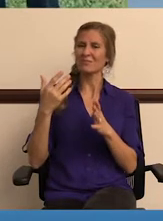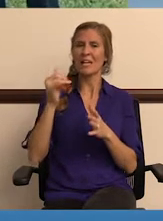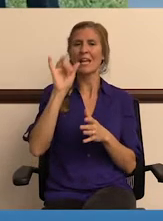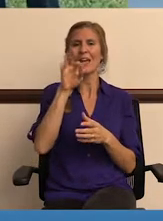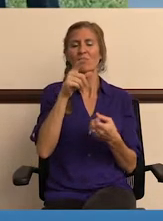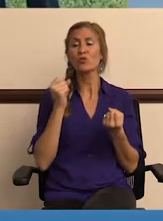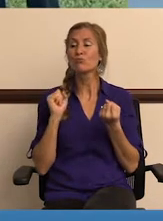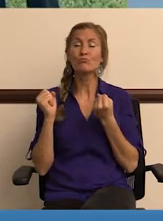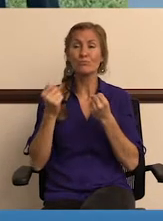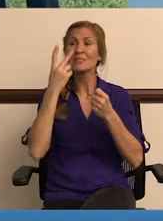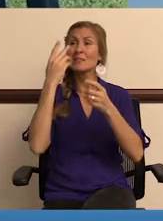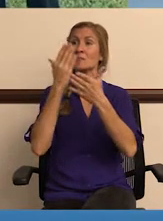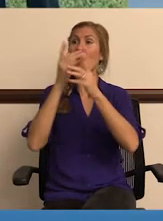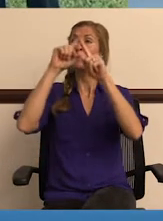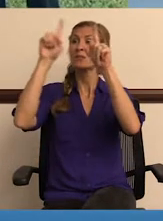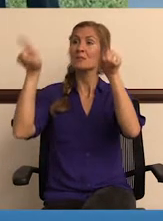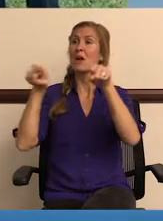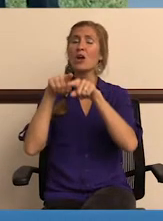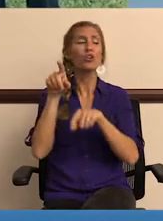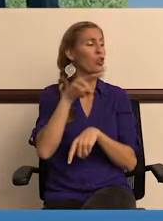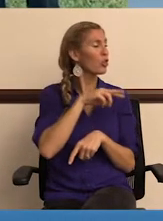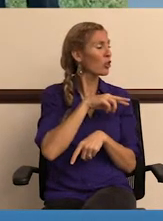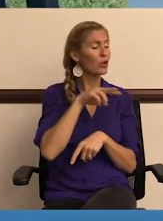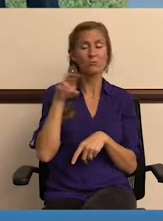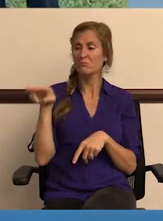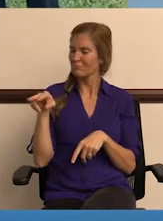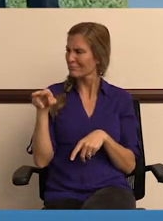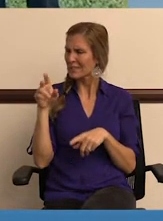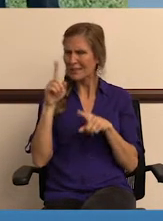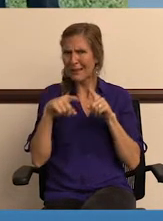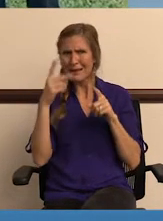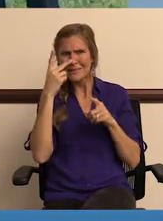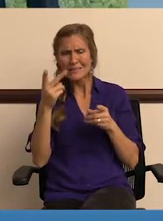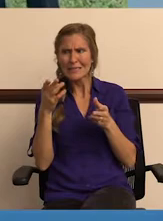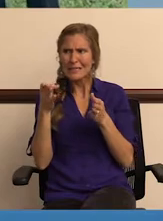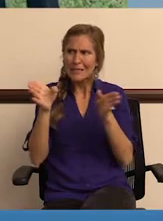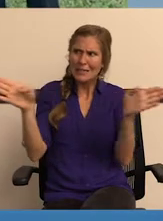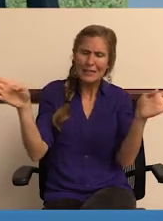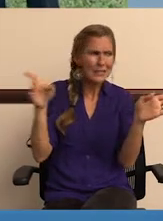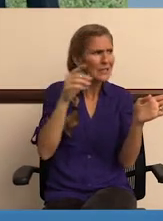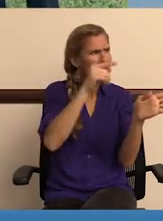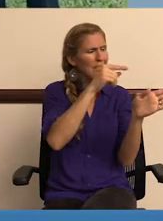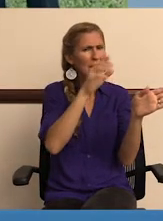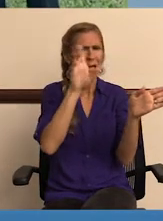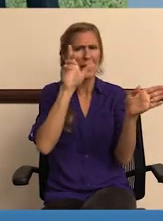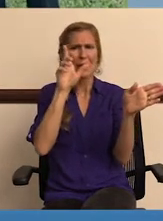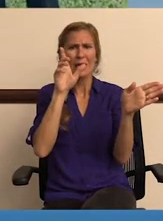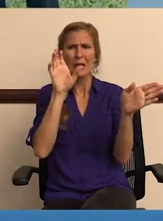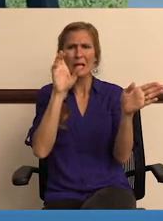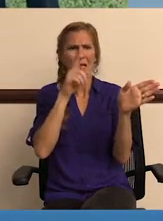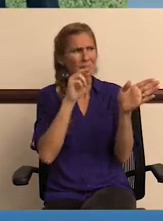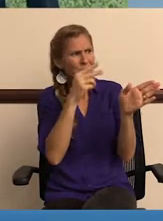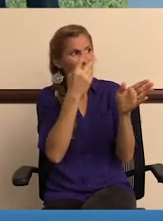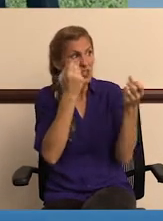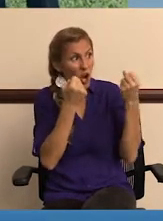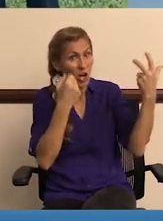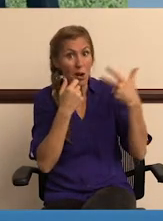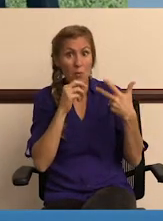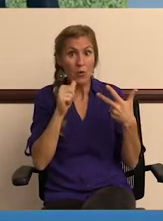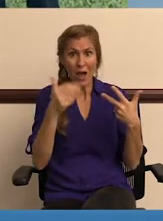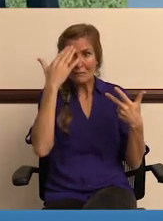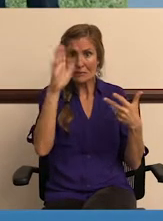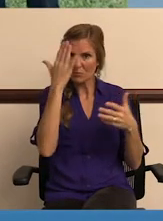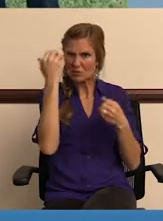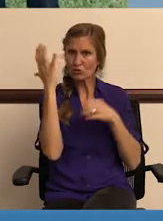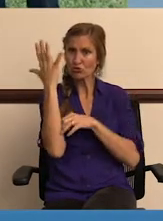I think if you've ever pulled up to a stop sign and tried to look left or right and you couldn't see around that corner, well, that's line-of-sight issues. So